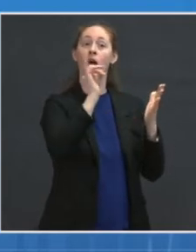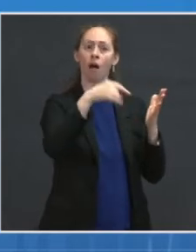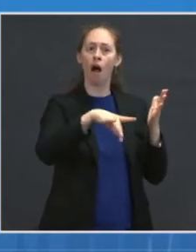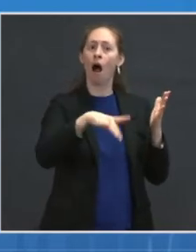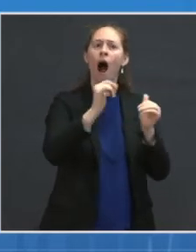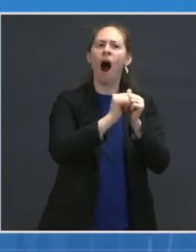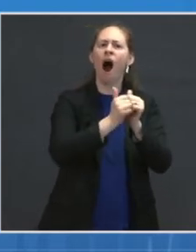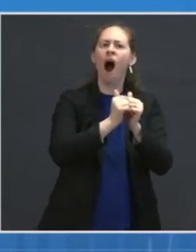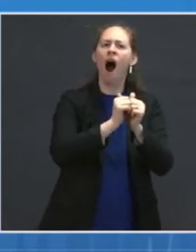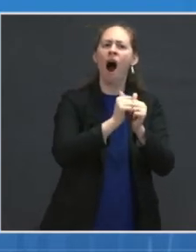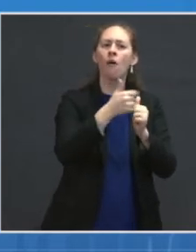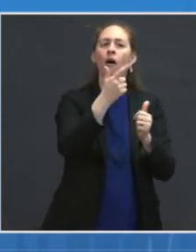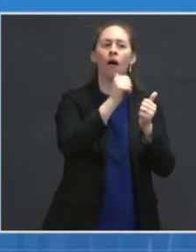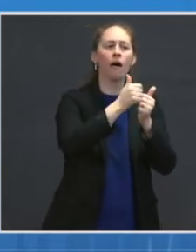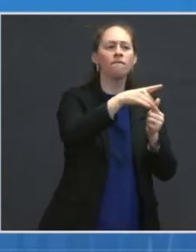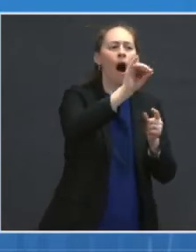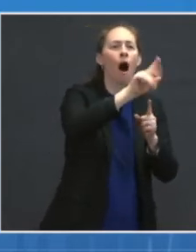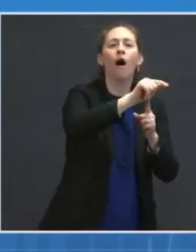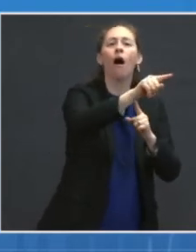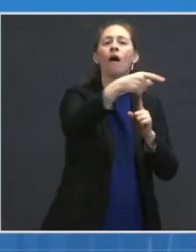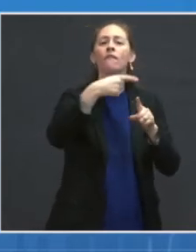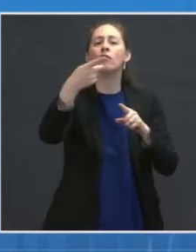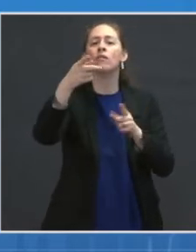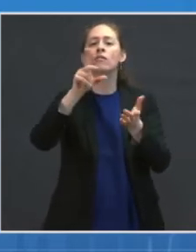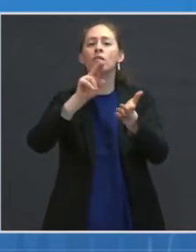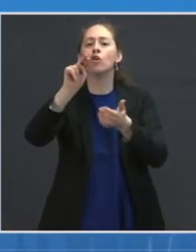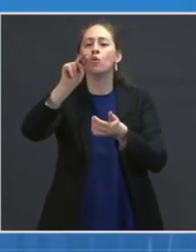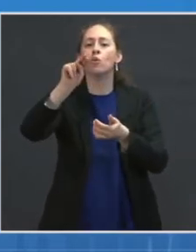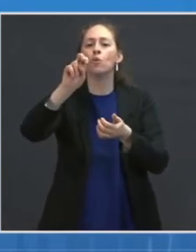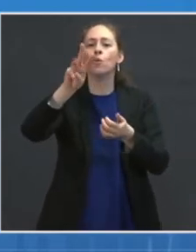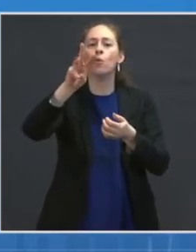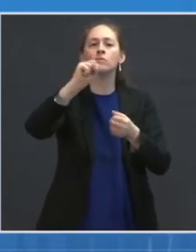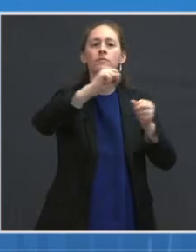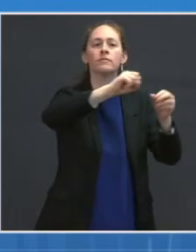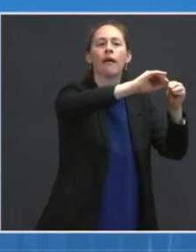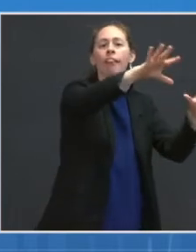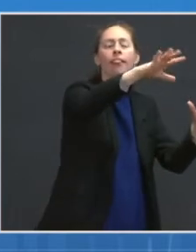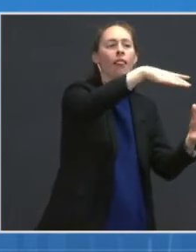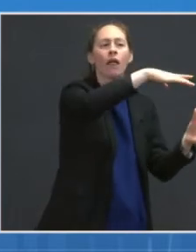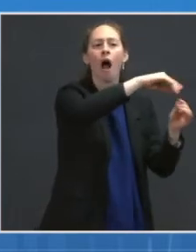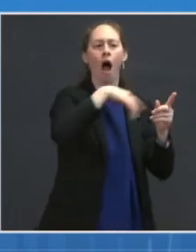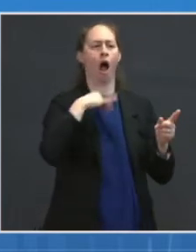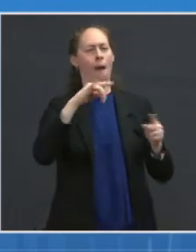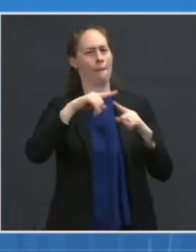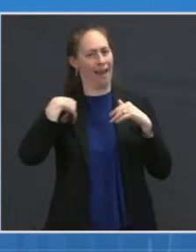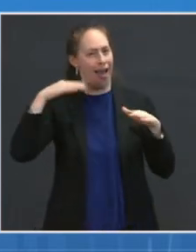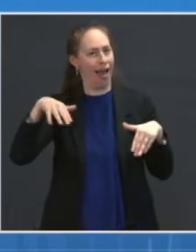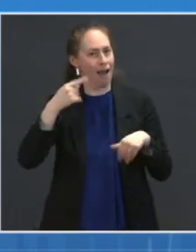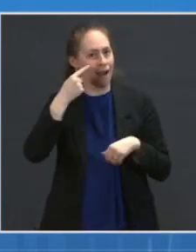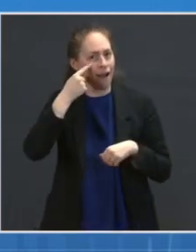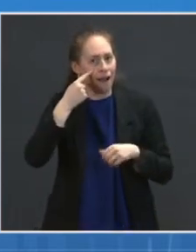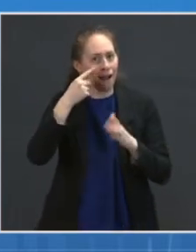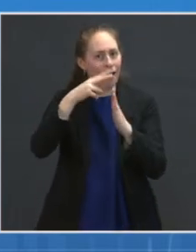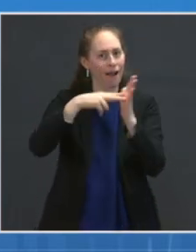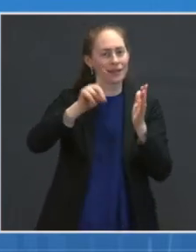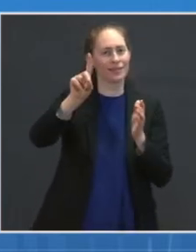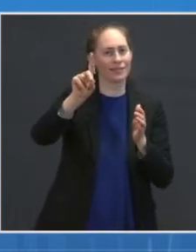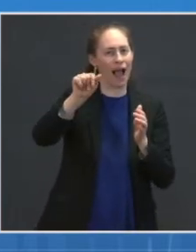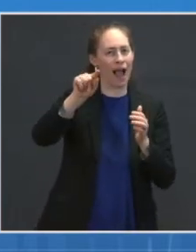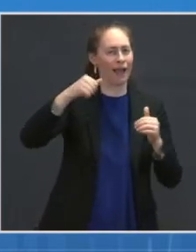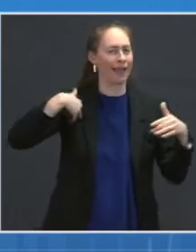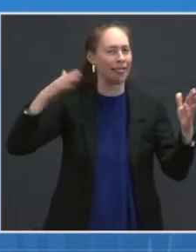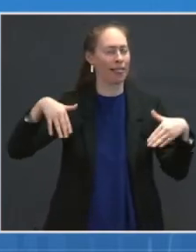something that we had the opportunity to look at all the data yet. But it's very interesting that it says here at the end, the results